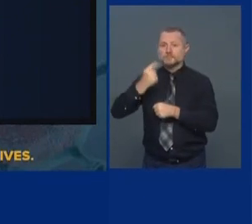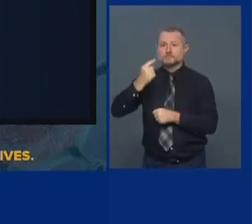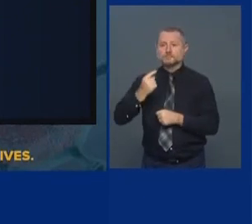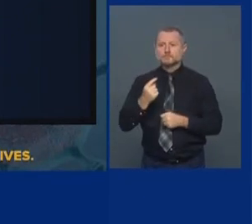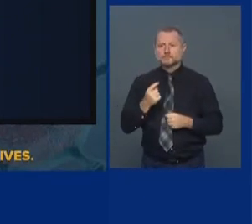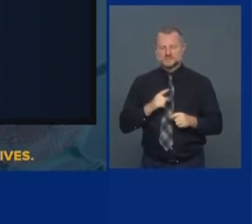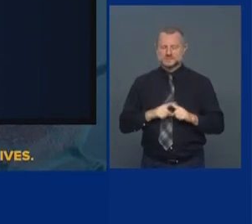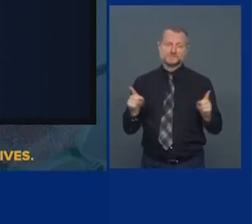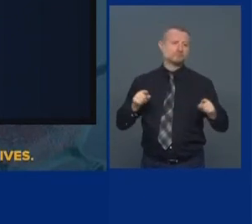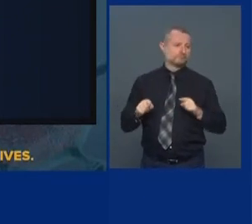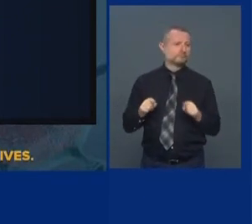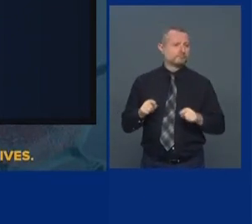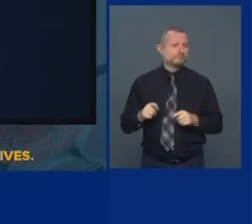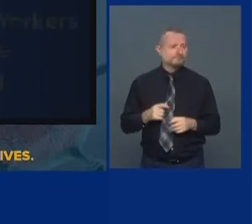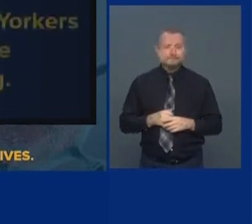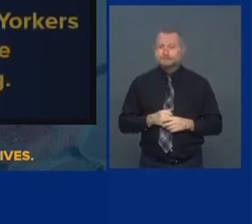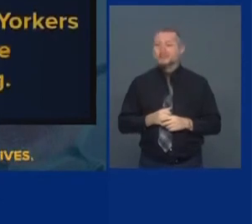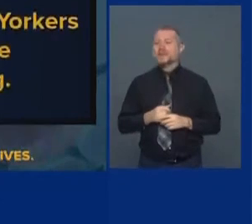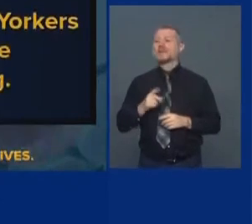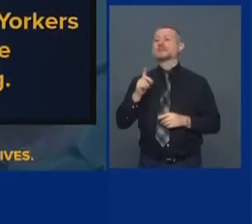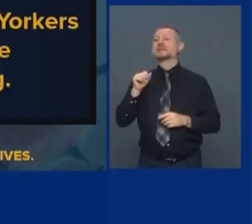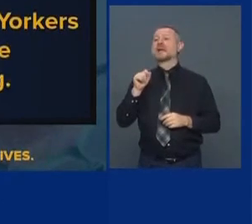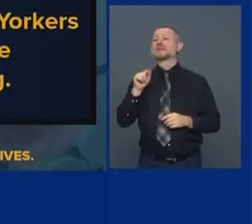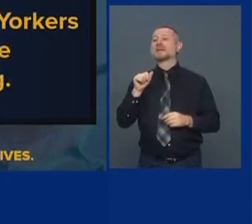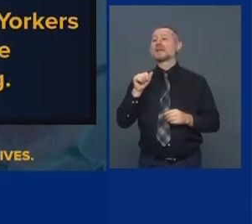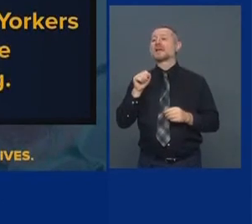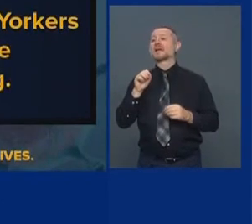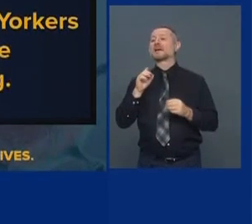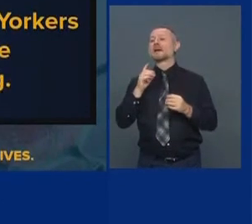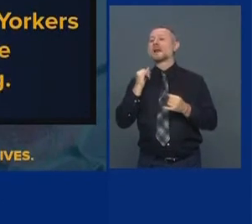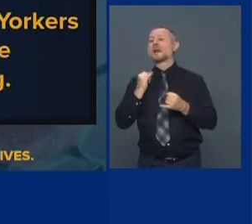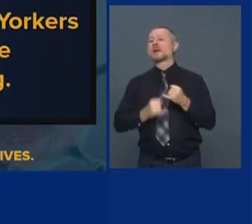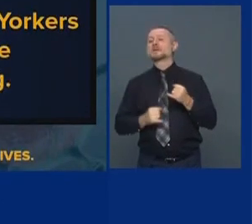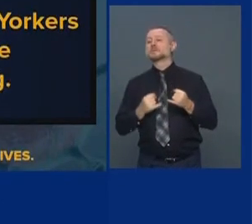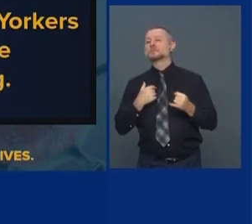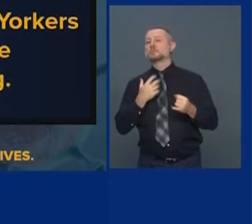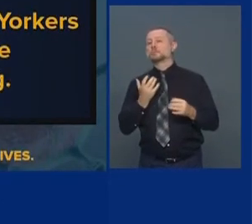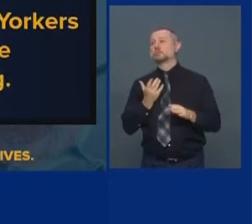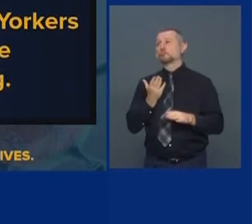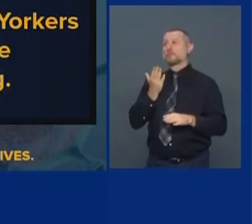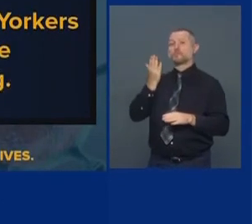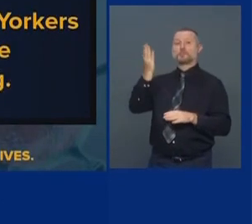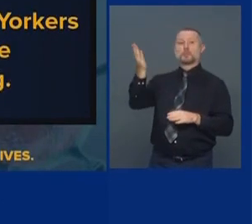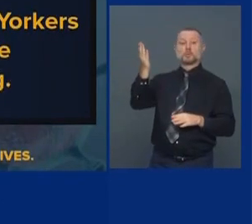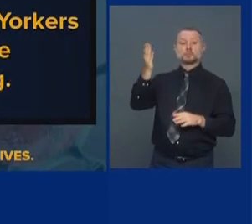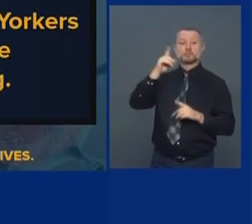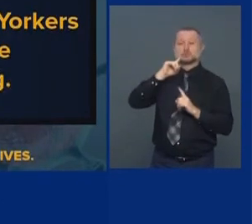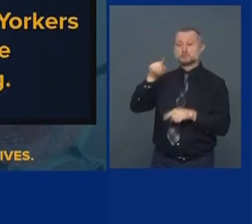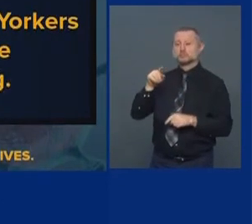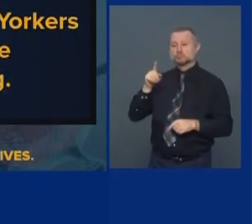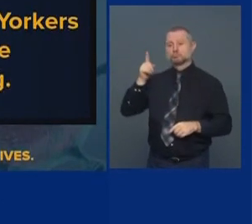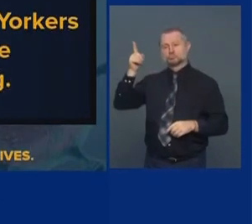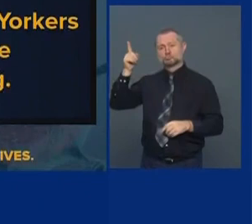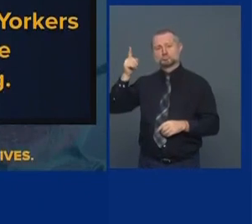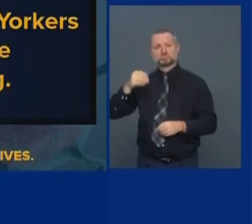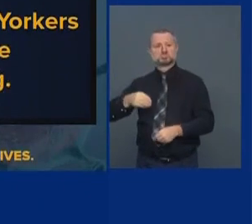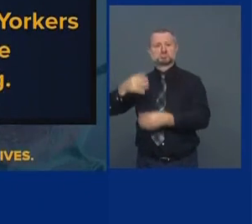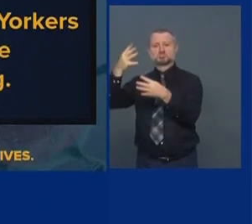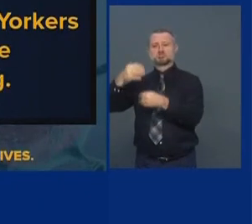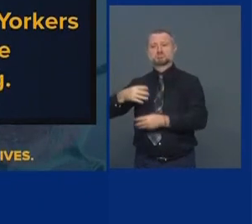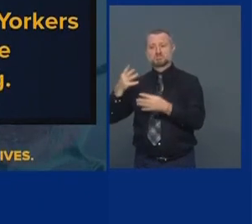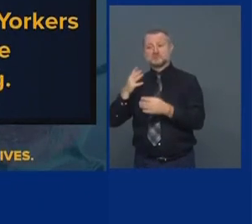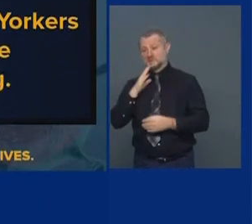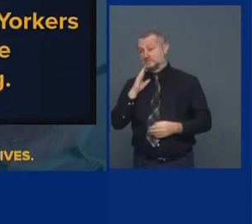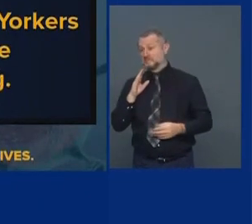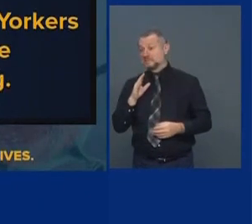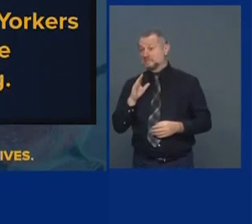And the date of the last submission and the update. It's a big undertaking. I thank the Department of Health